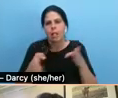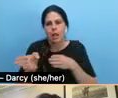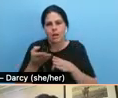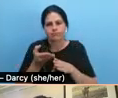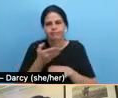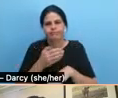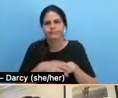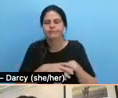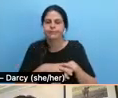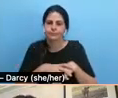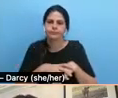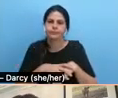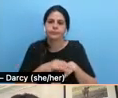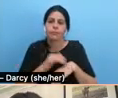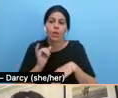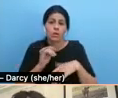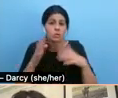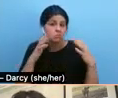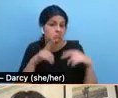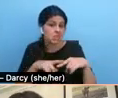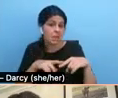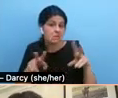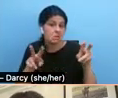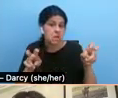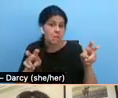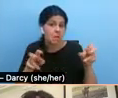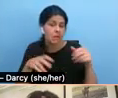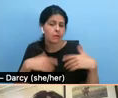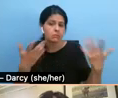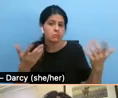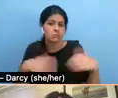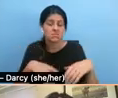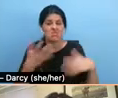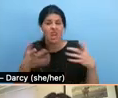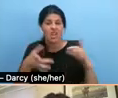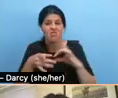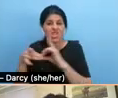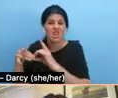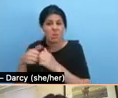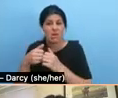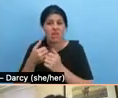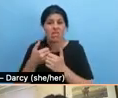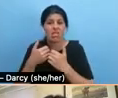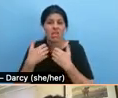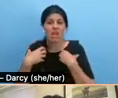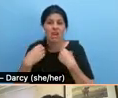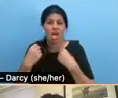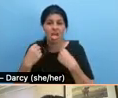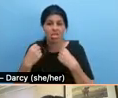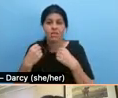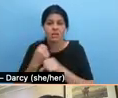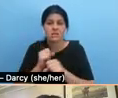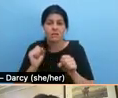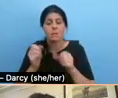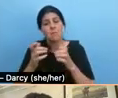you know, depending on the topic, including for, it's kind of relevant to health and safety, but you might think about budgeting for, uh, for